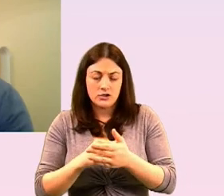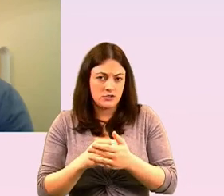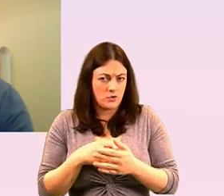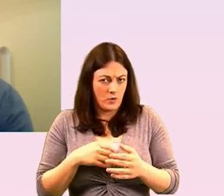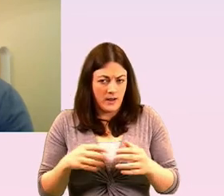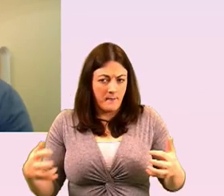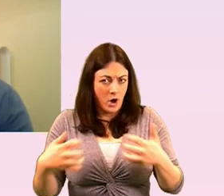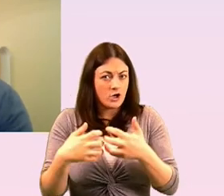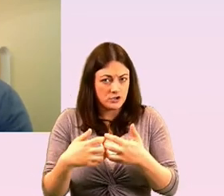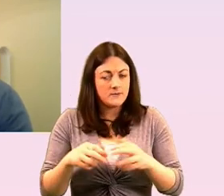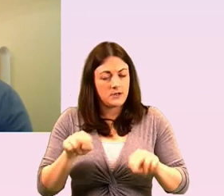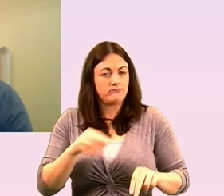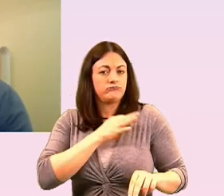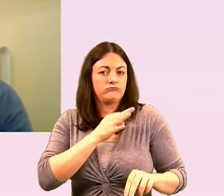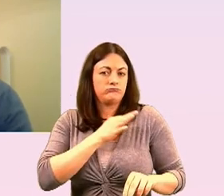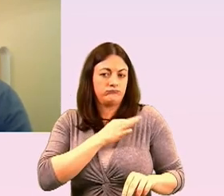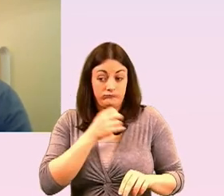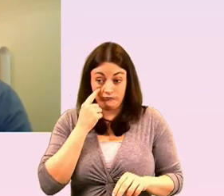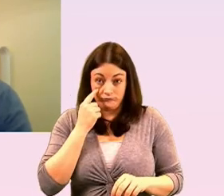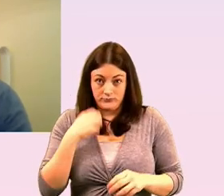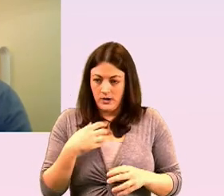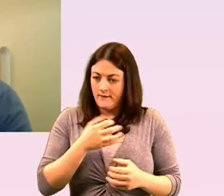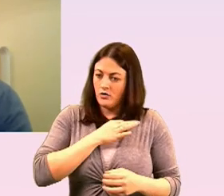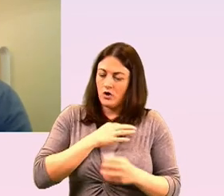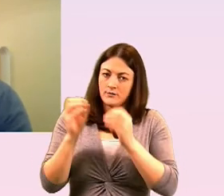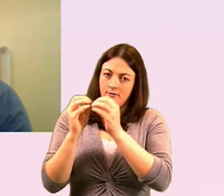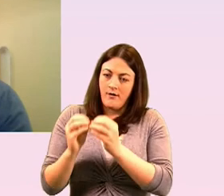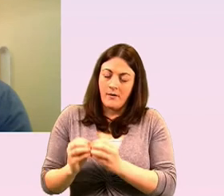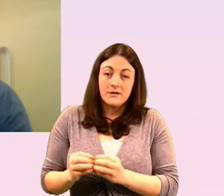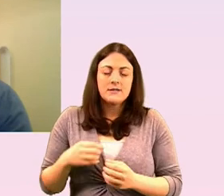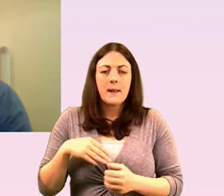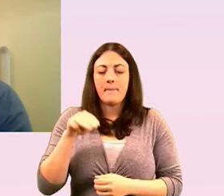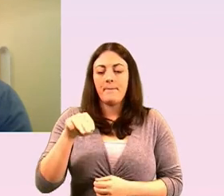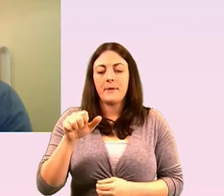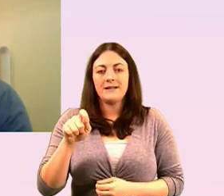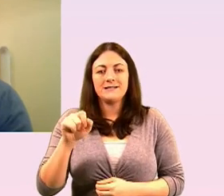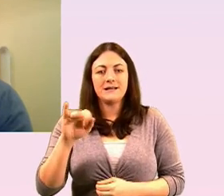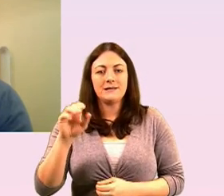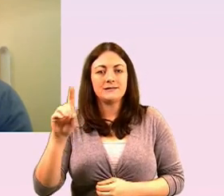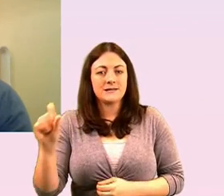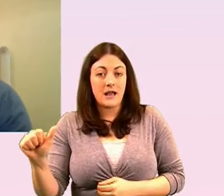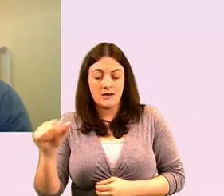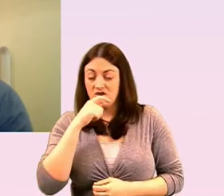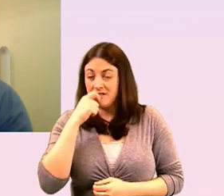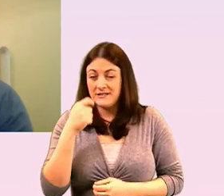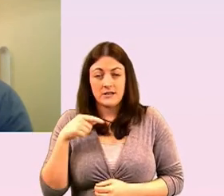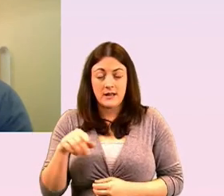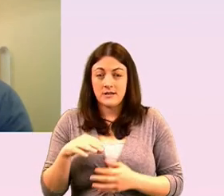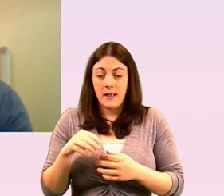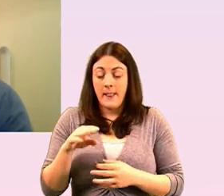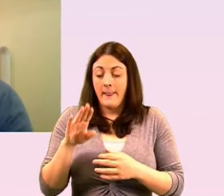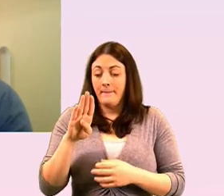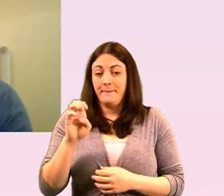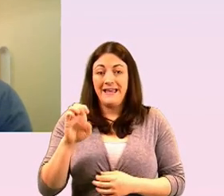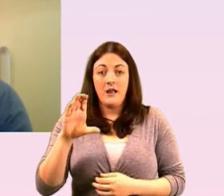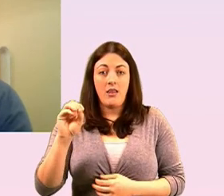that so good support there coming in matilda sent in a comment belong to does a fantastic job we were honored to